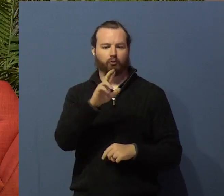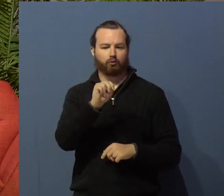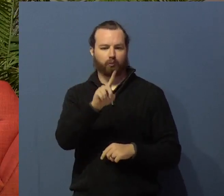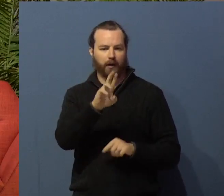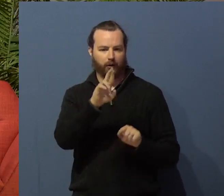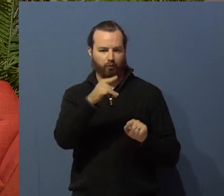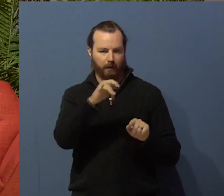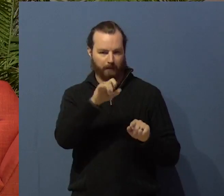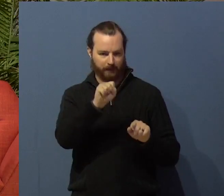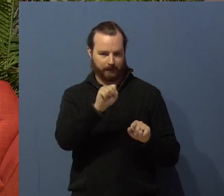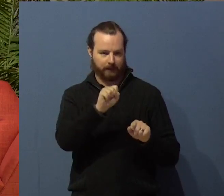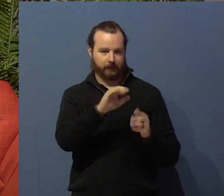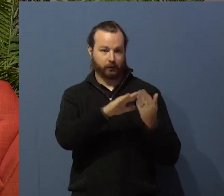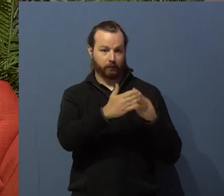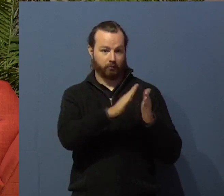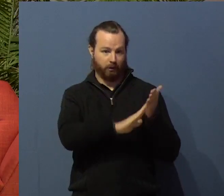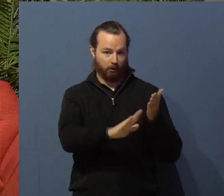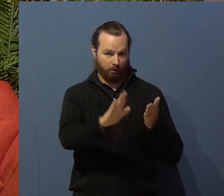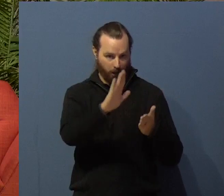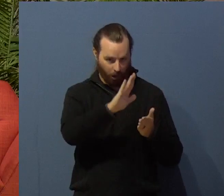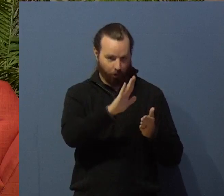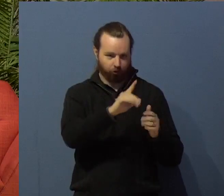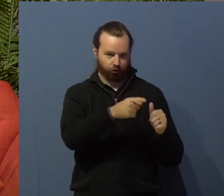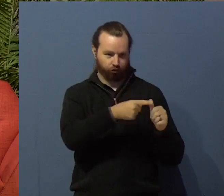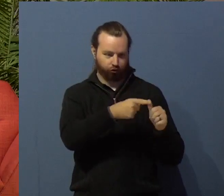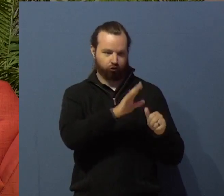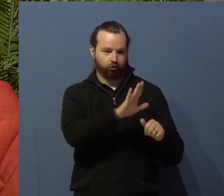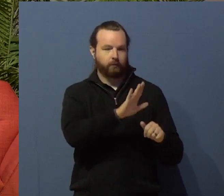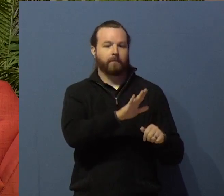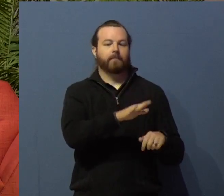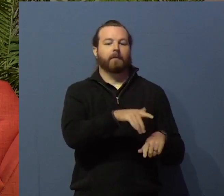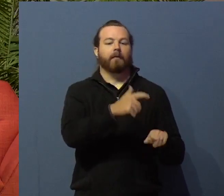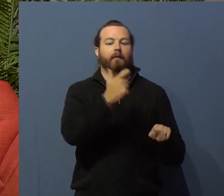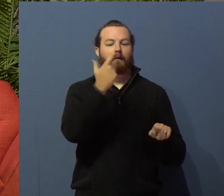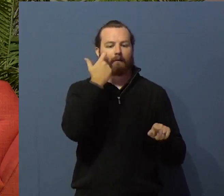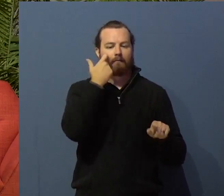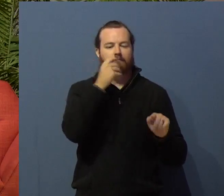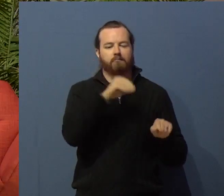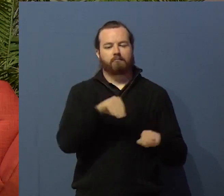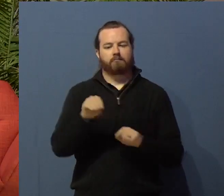past year we moved our ministry over to Grand Rapids,